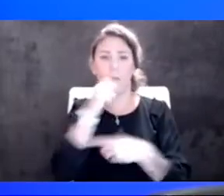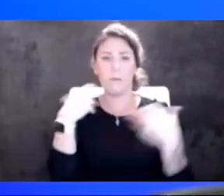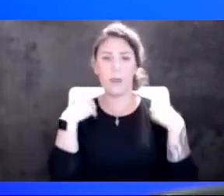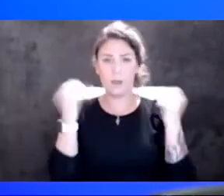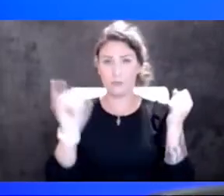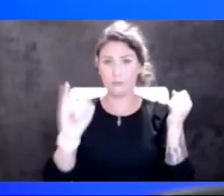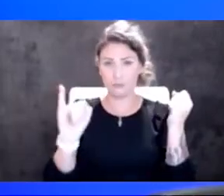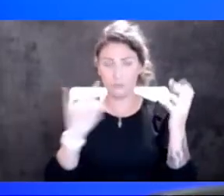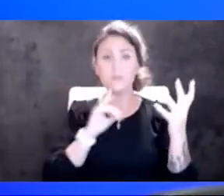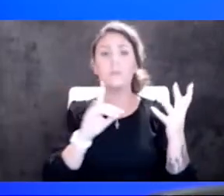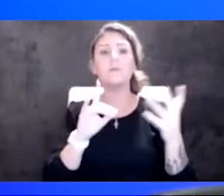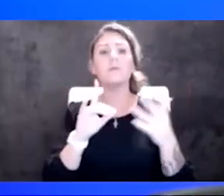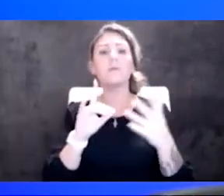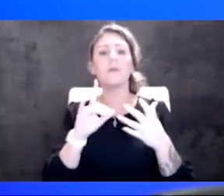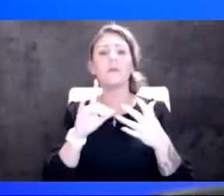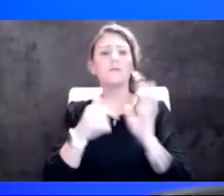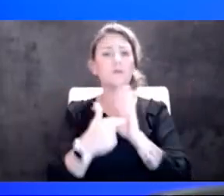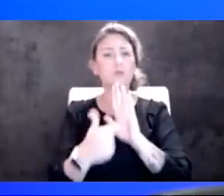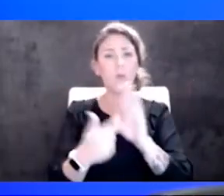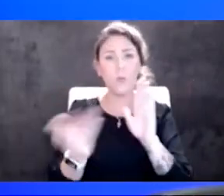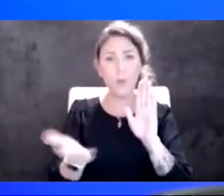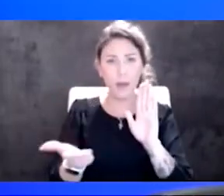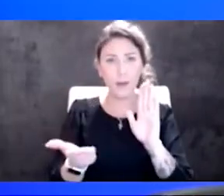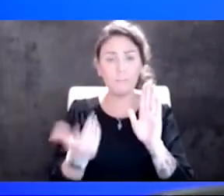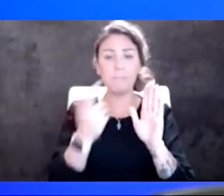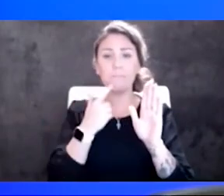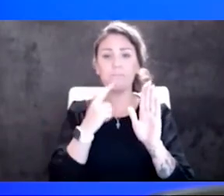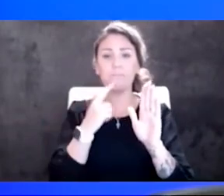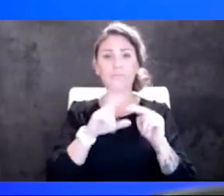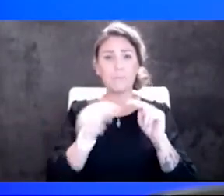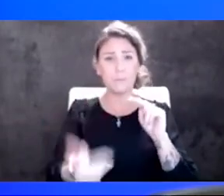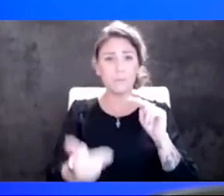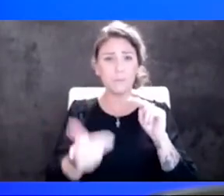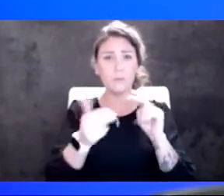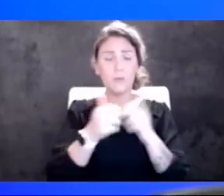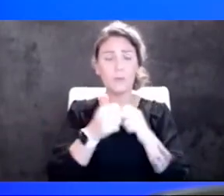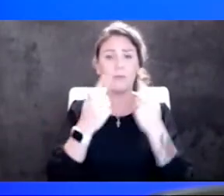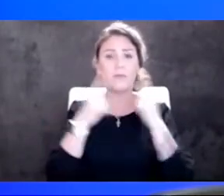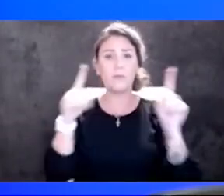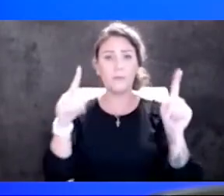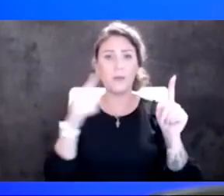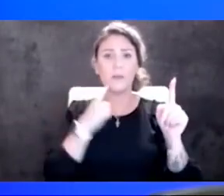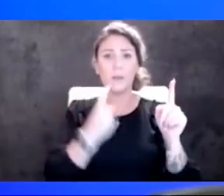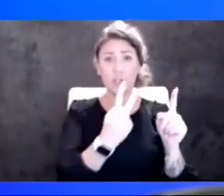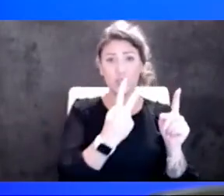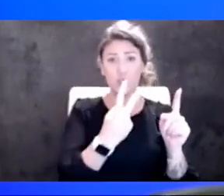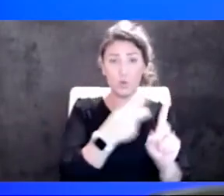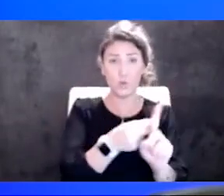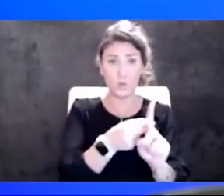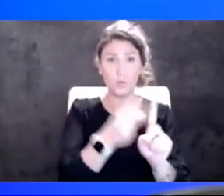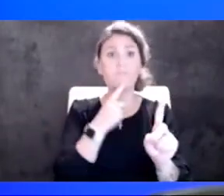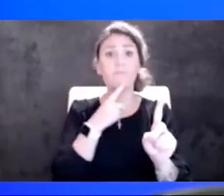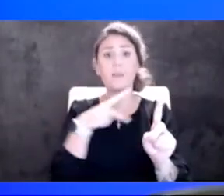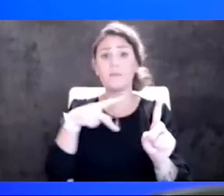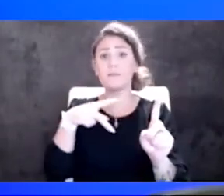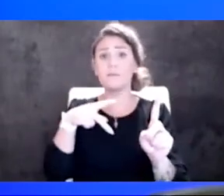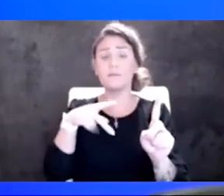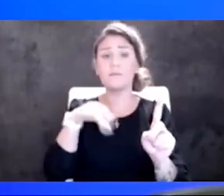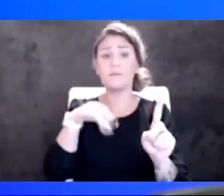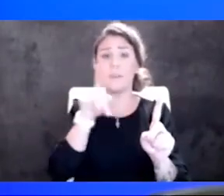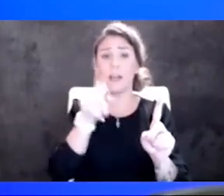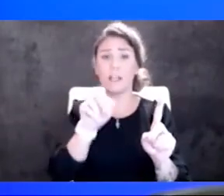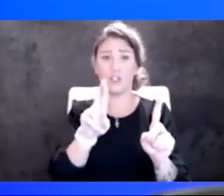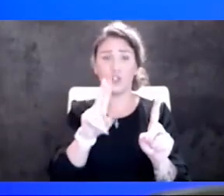essentially showing, you know, a drop in efficacy in a two-dose regimen of the Pfizer vaccine down to about 70% for